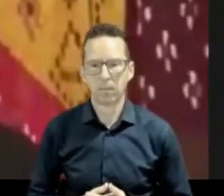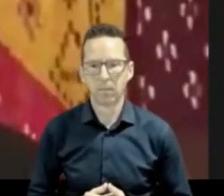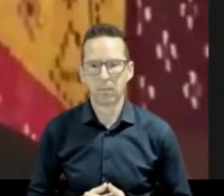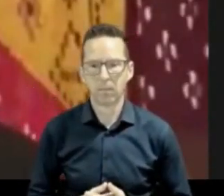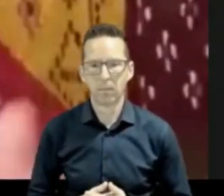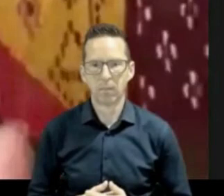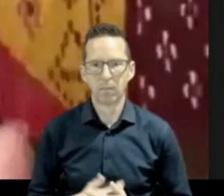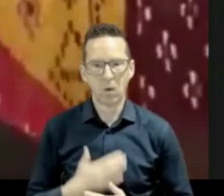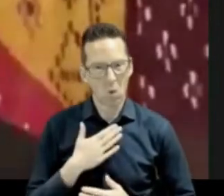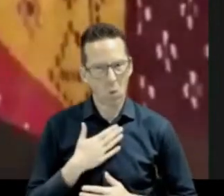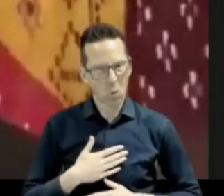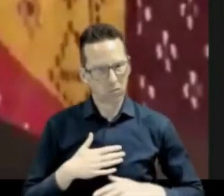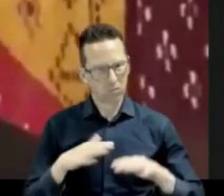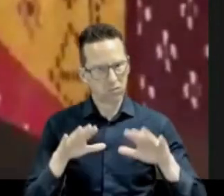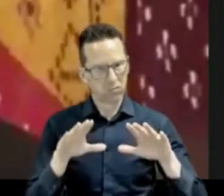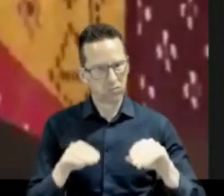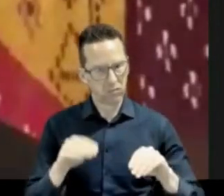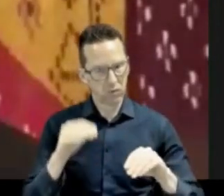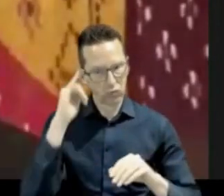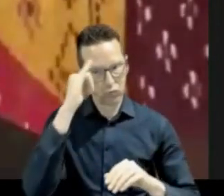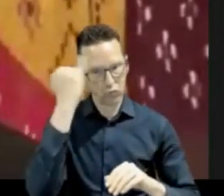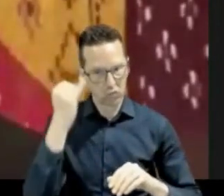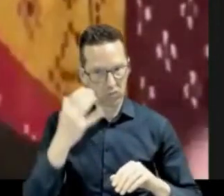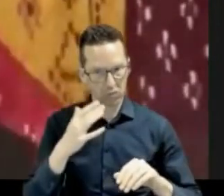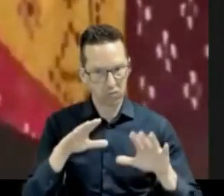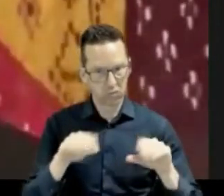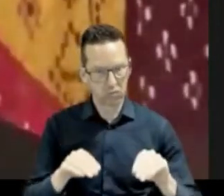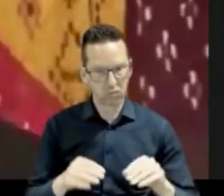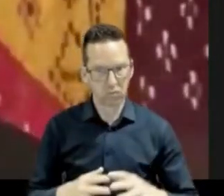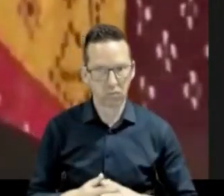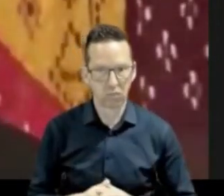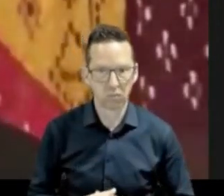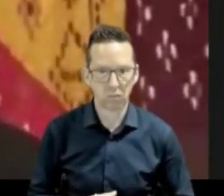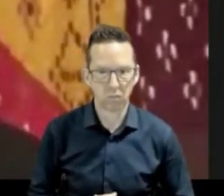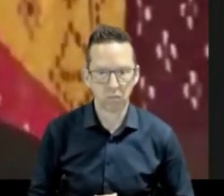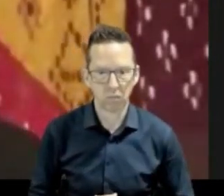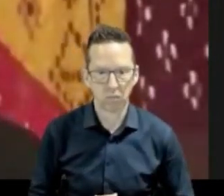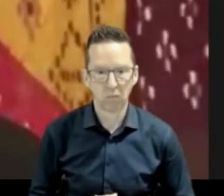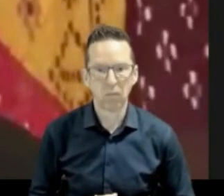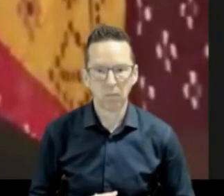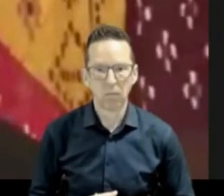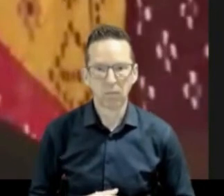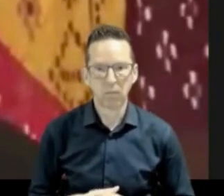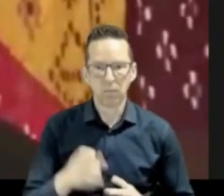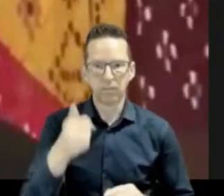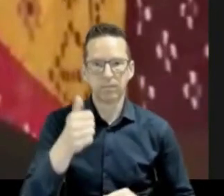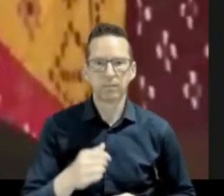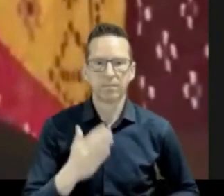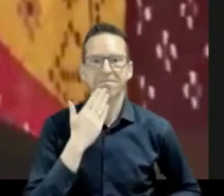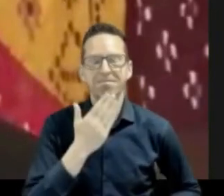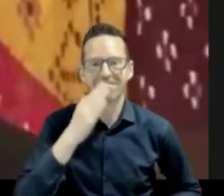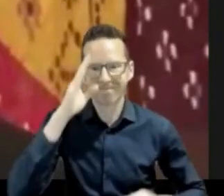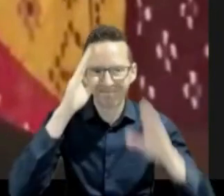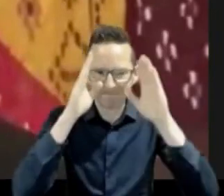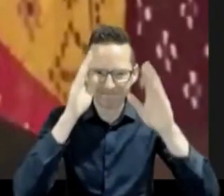here I was very much pleased to see Osvaldo talk about the cascading hazard between lightning and flood and this issue is becoming a bigger